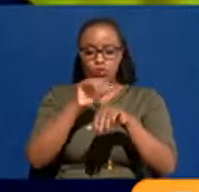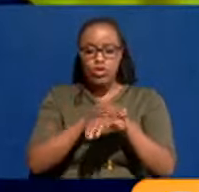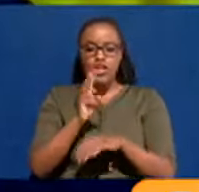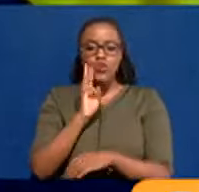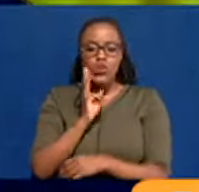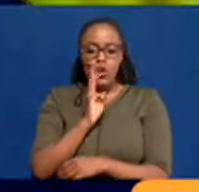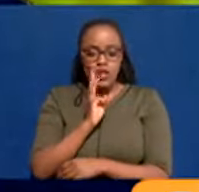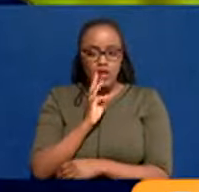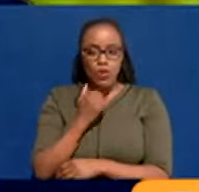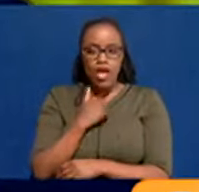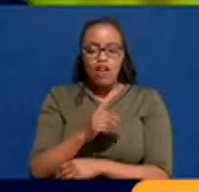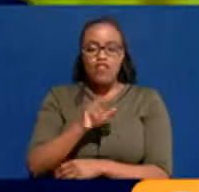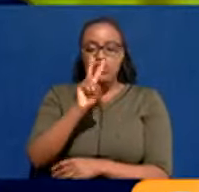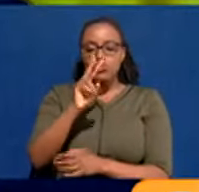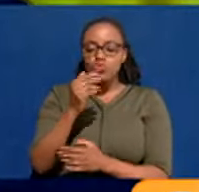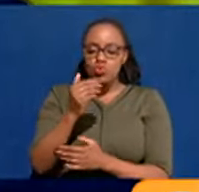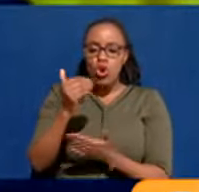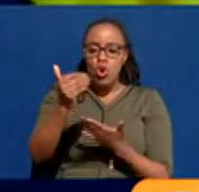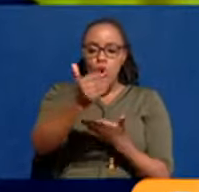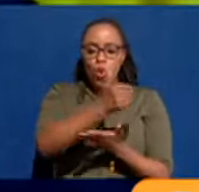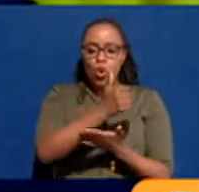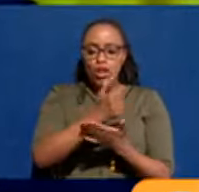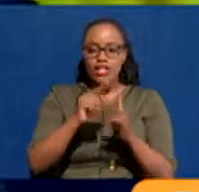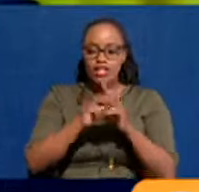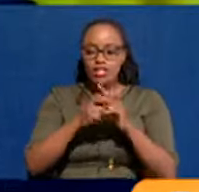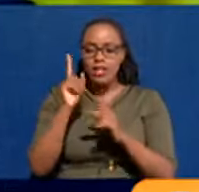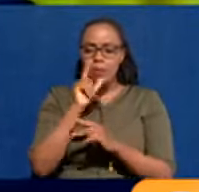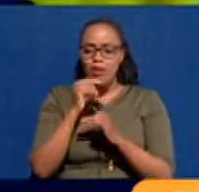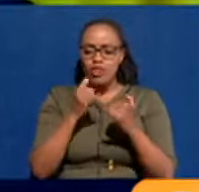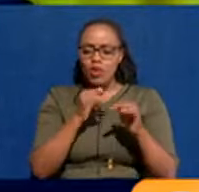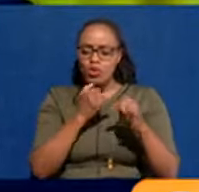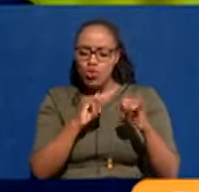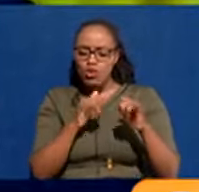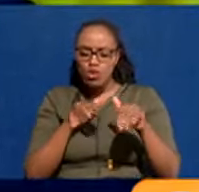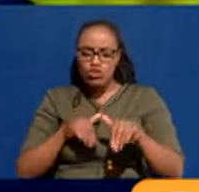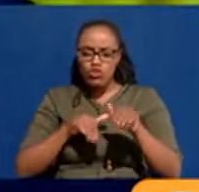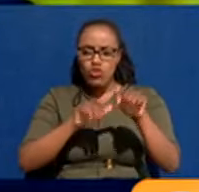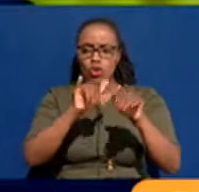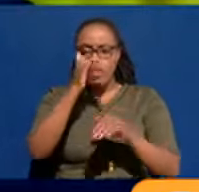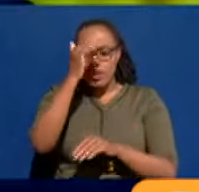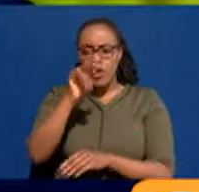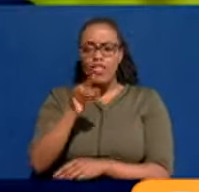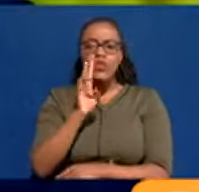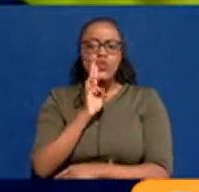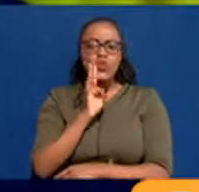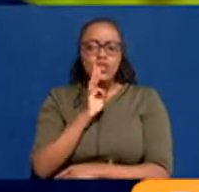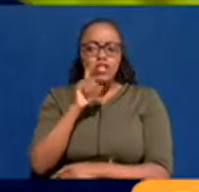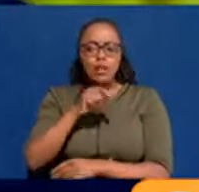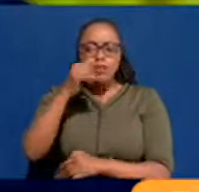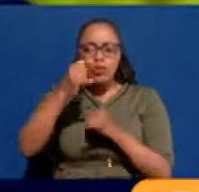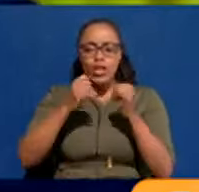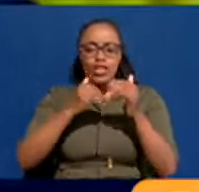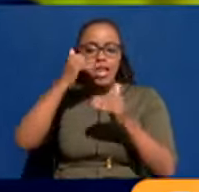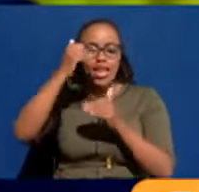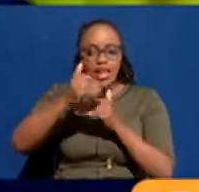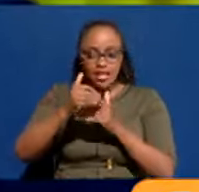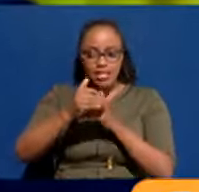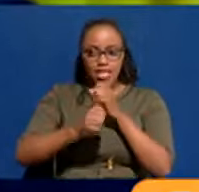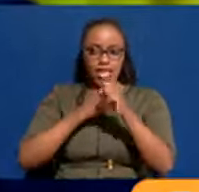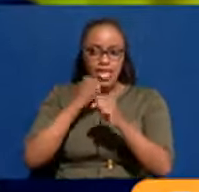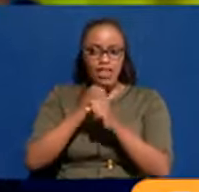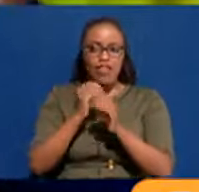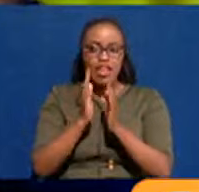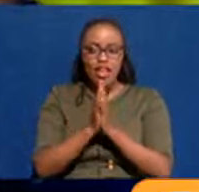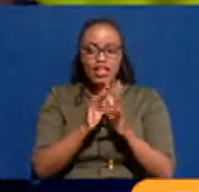We have Northern Collector 2 that we want to start immediately. And so we're on track in that. Because that water was to come at the end of next year. And it's